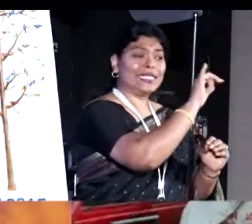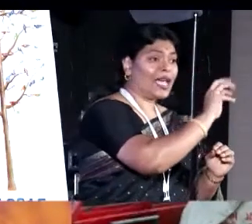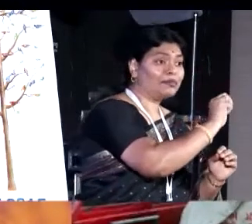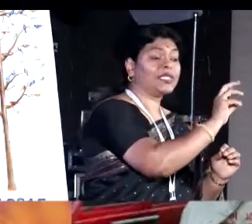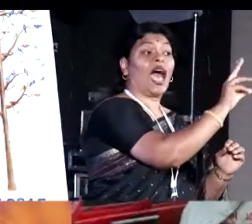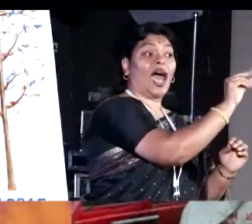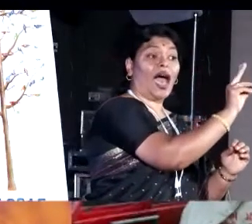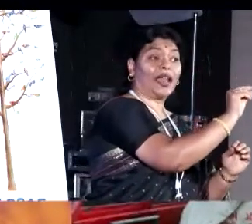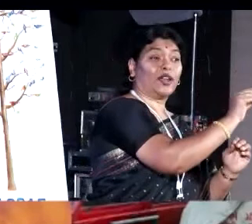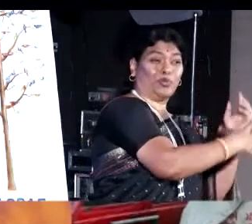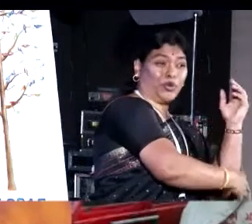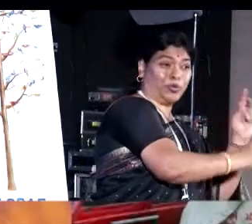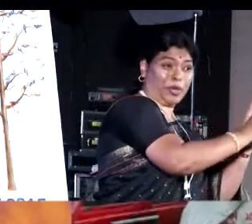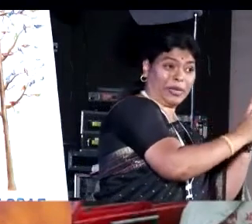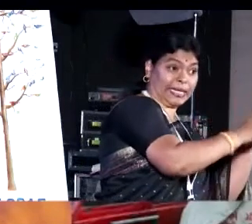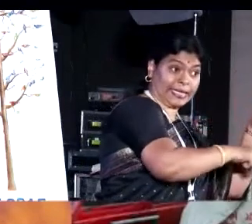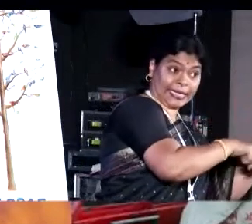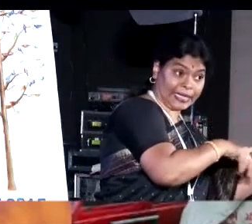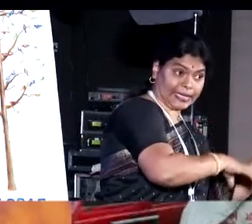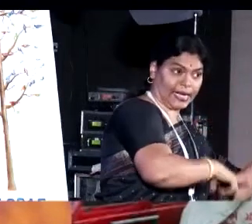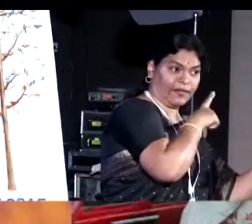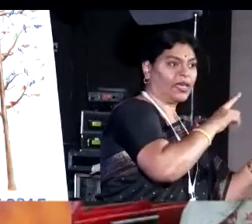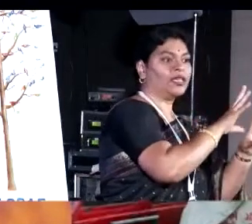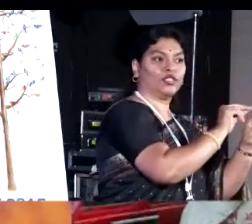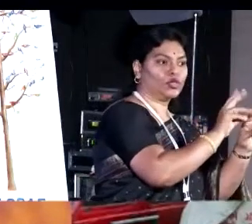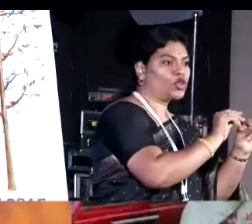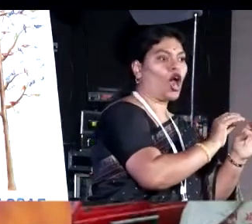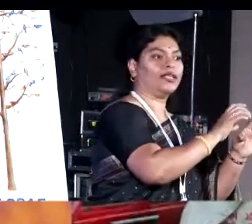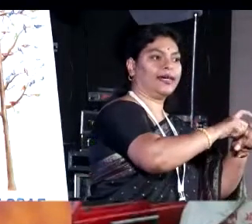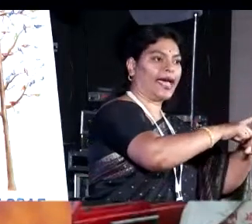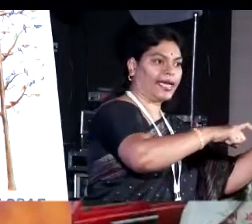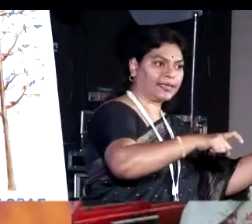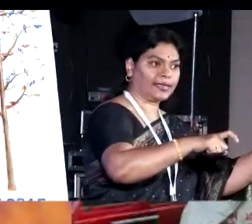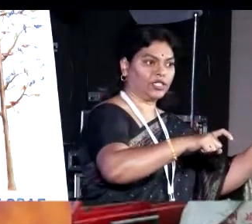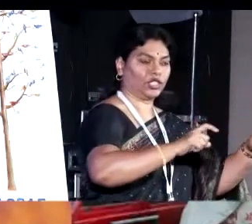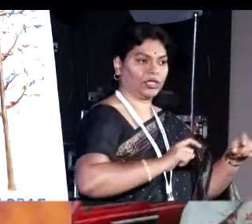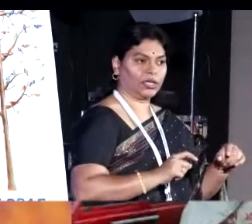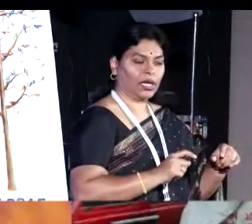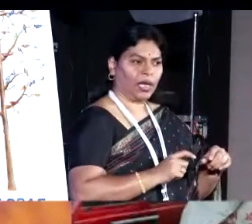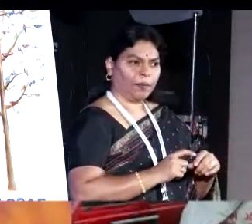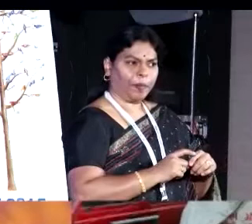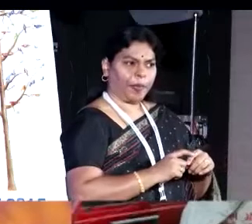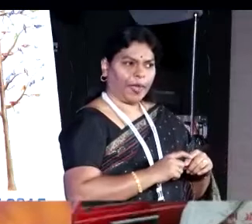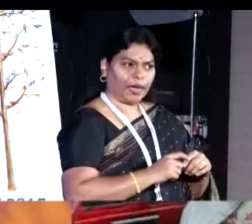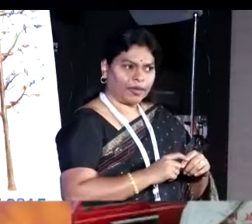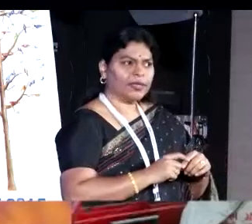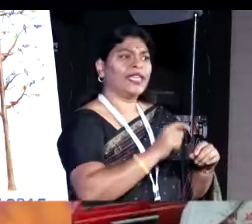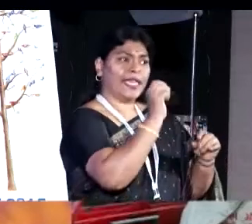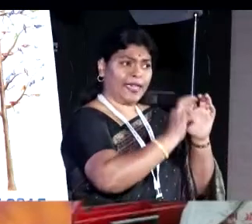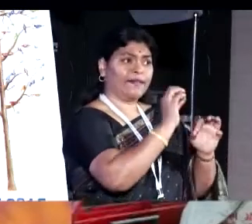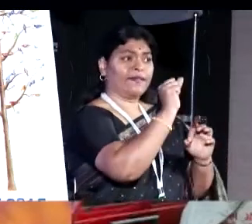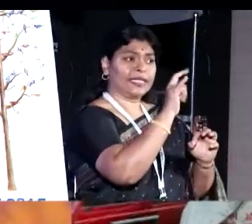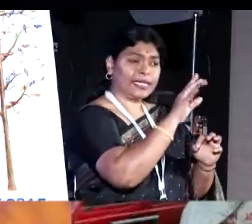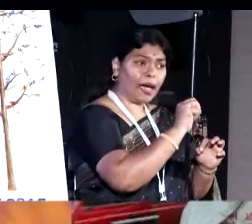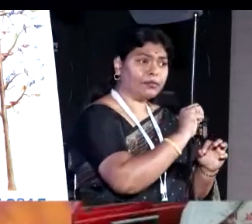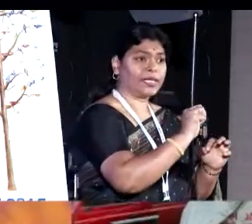extension of the cities, which is a, you know, popular thought process. Because if slums are the extension